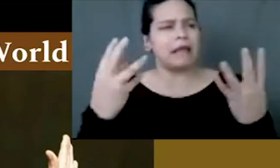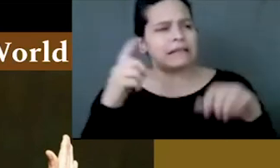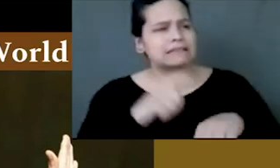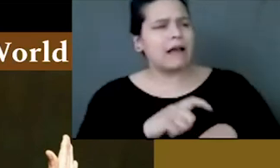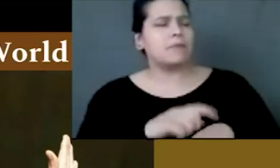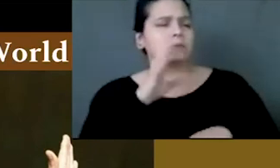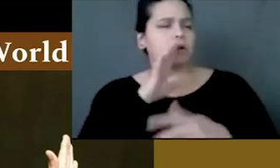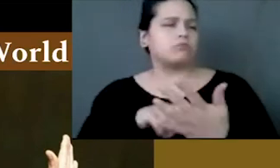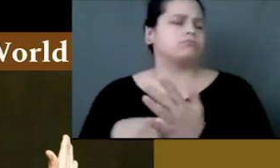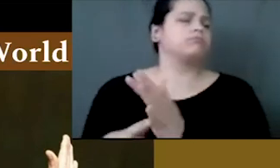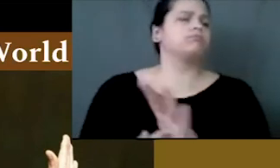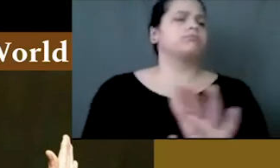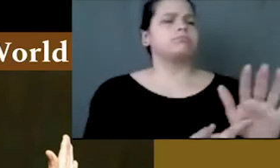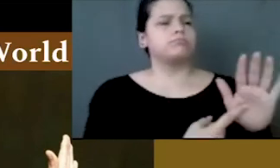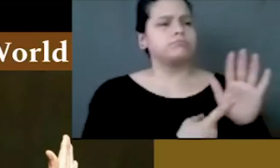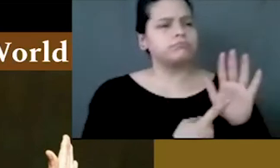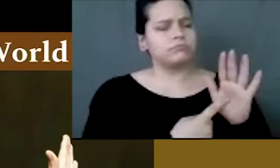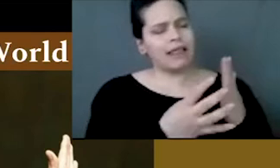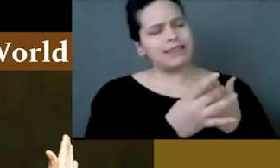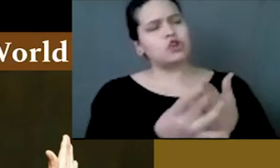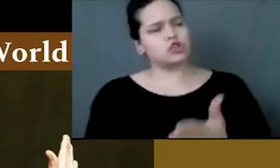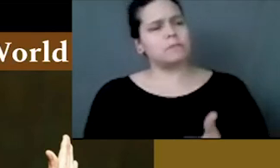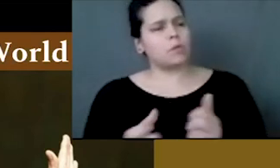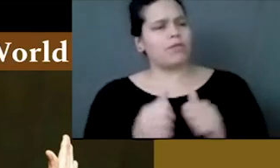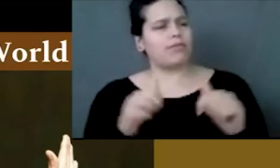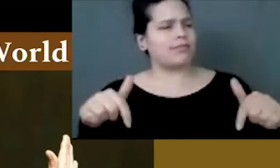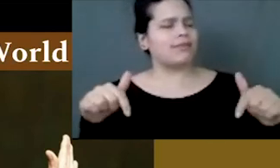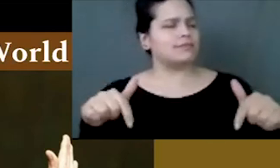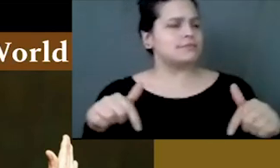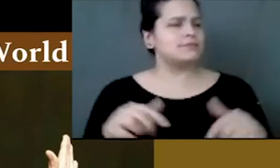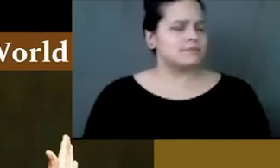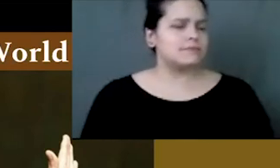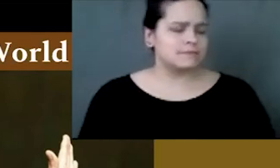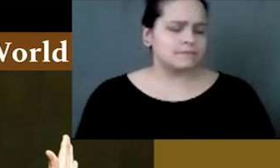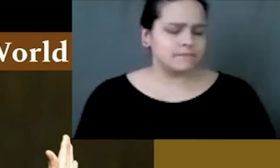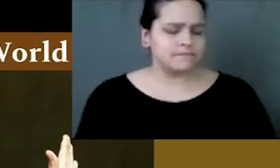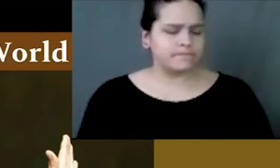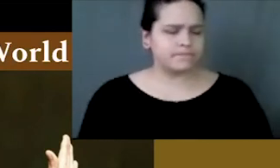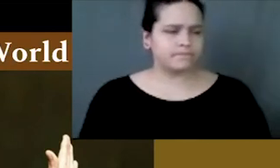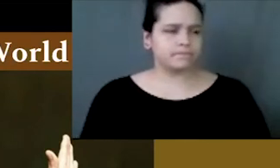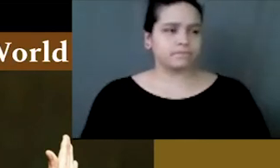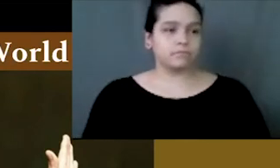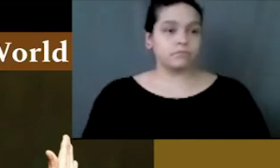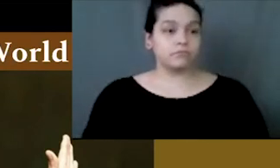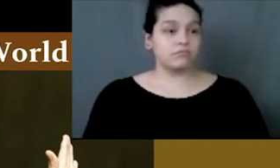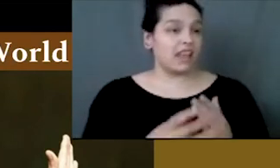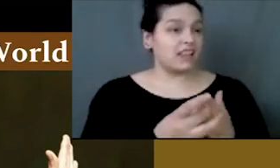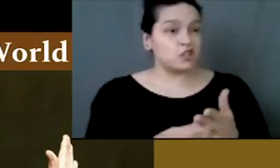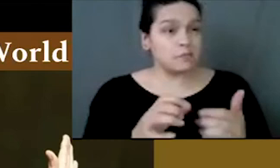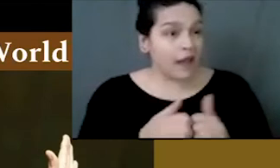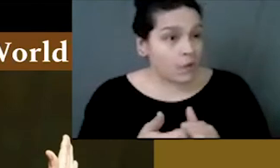to the rest of the world. And many times we show leadership